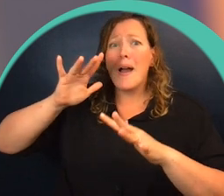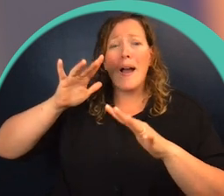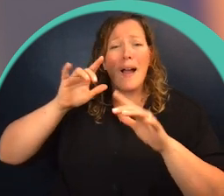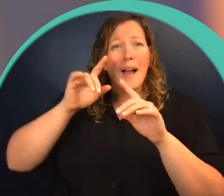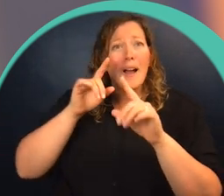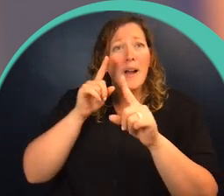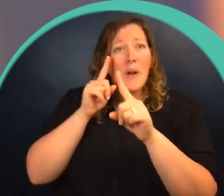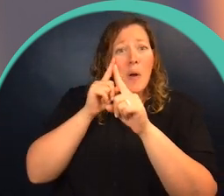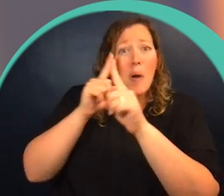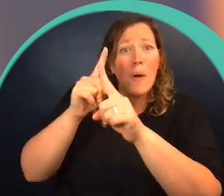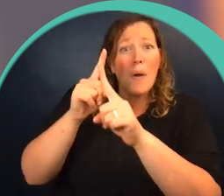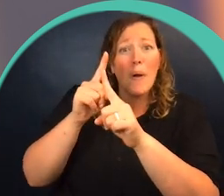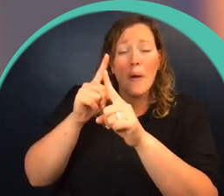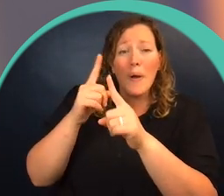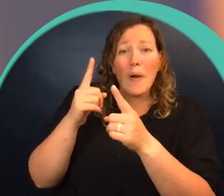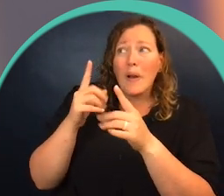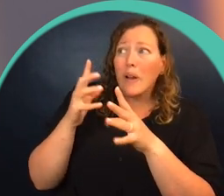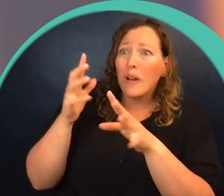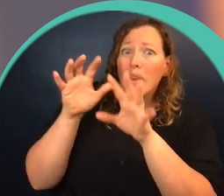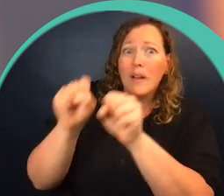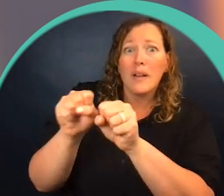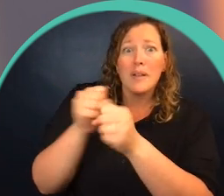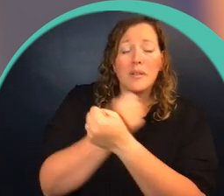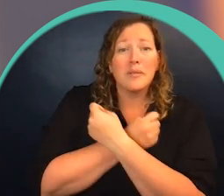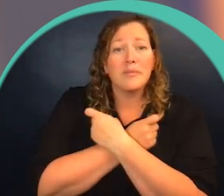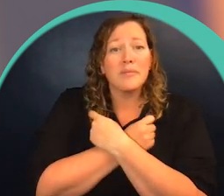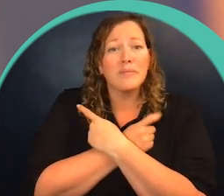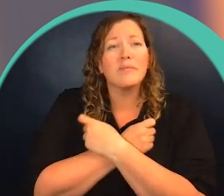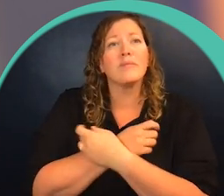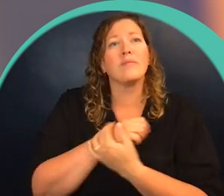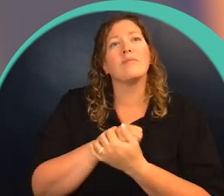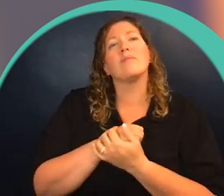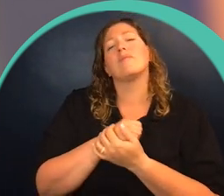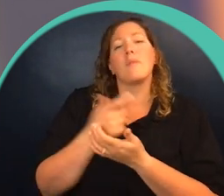section of the roof as our trap filled with bats.